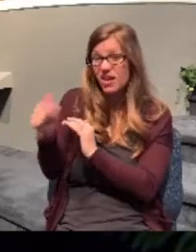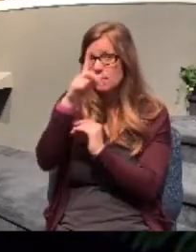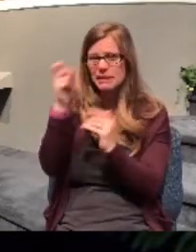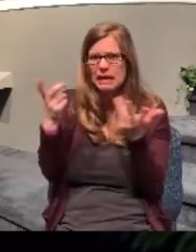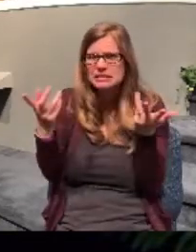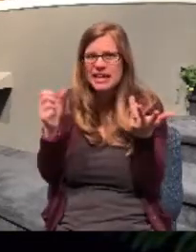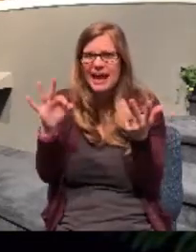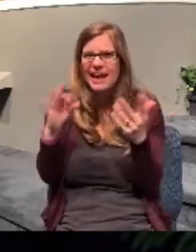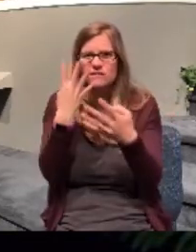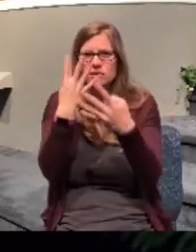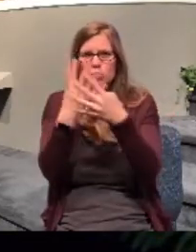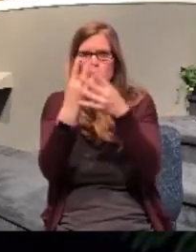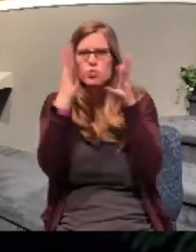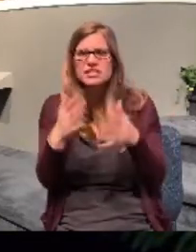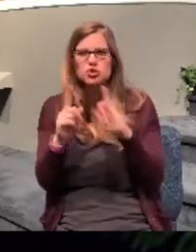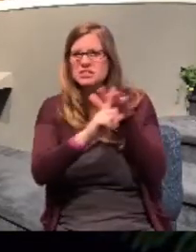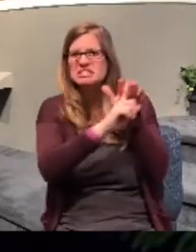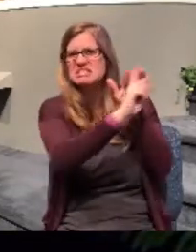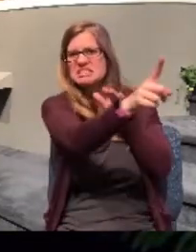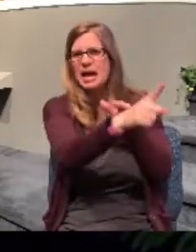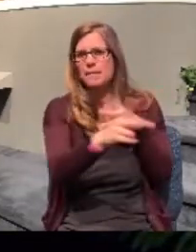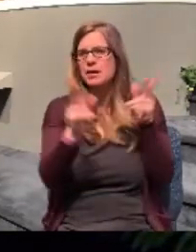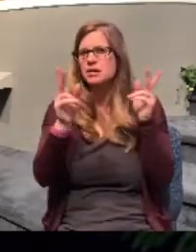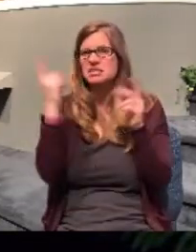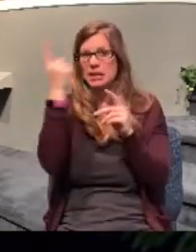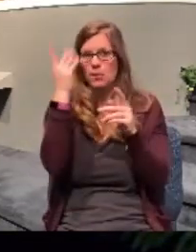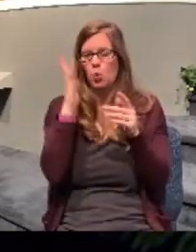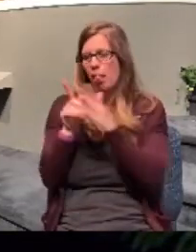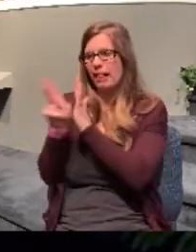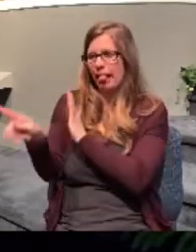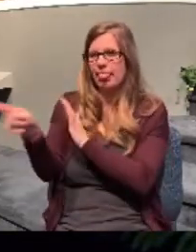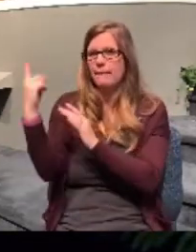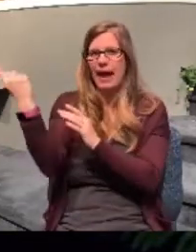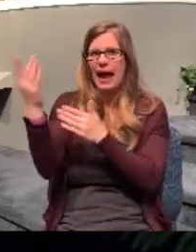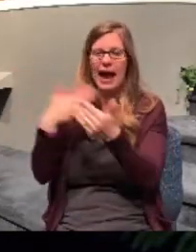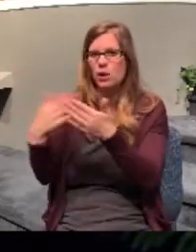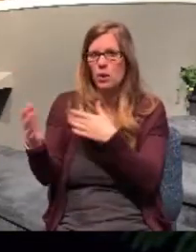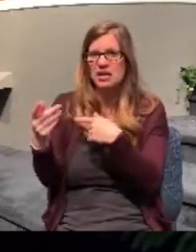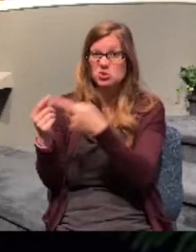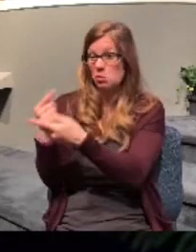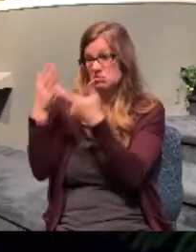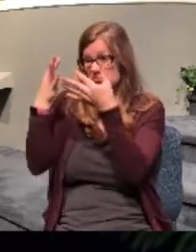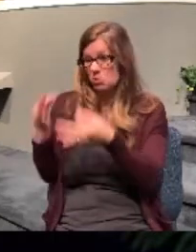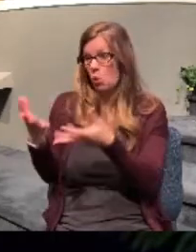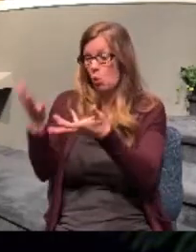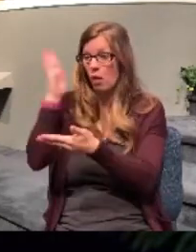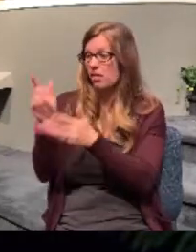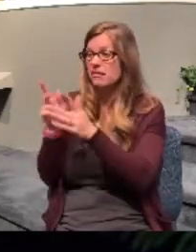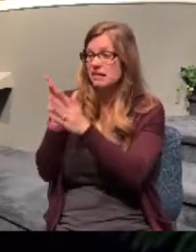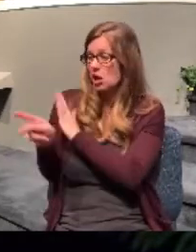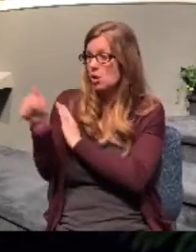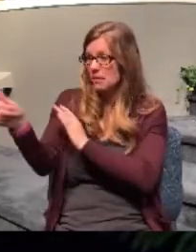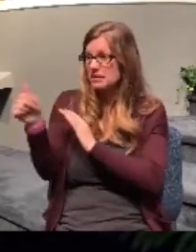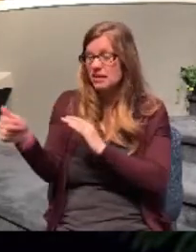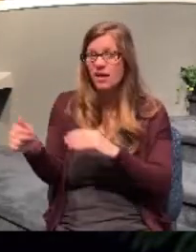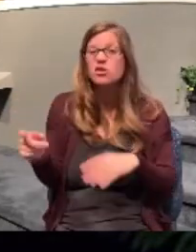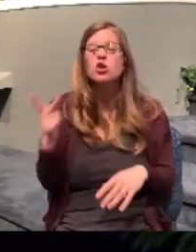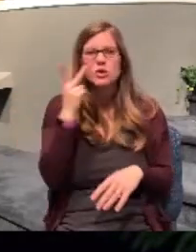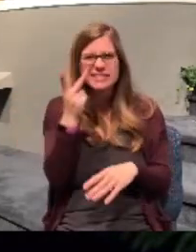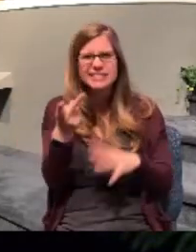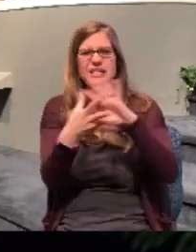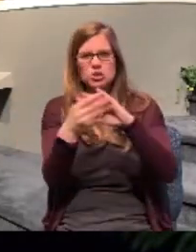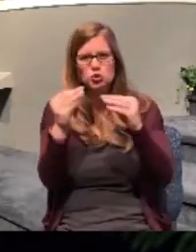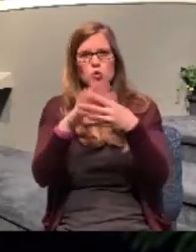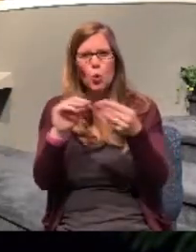all of the prisoners, he would have been killed anyway. So he said, you know what, I'm just going to commit suicide. Let's pick up the story in verse 28.